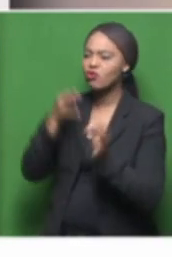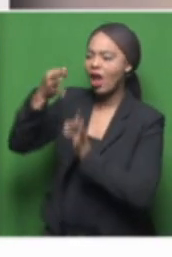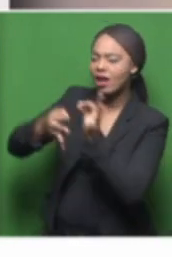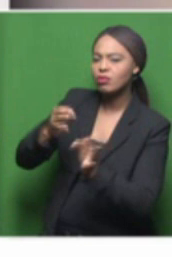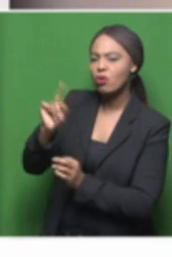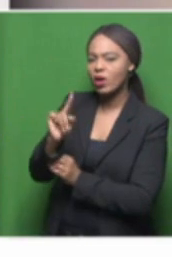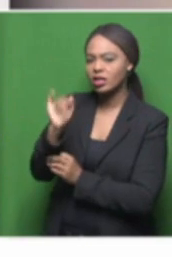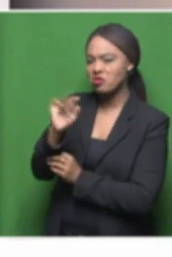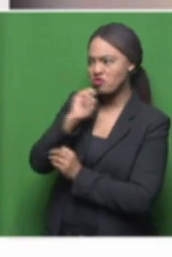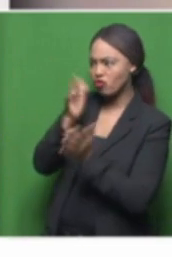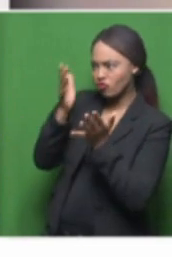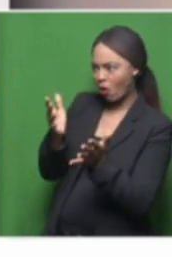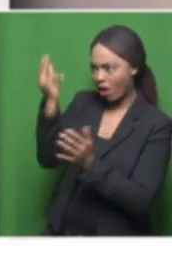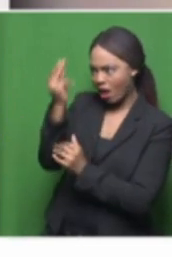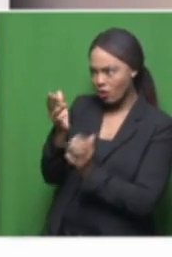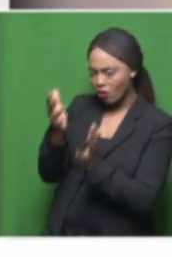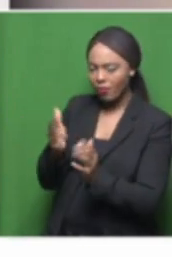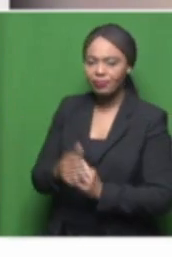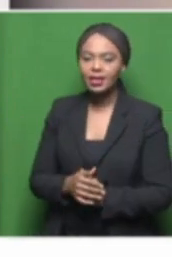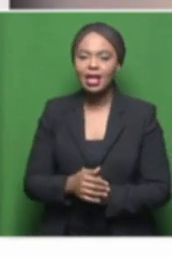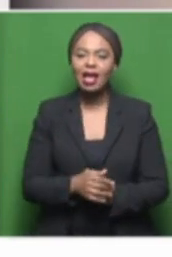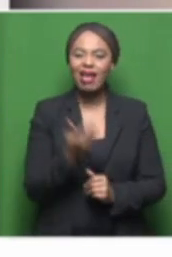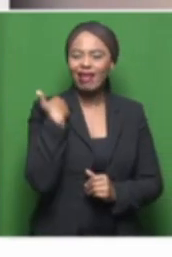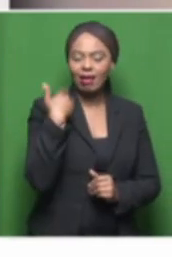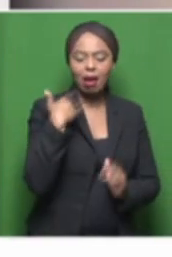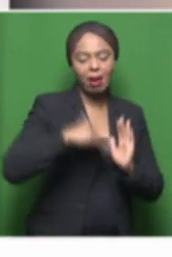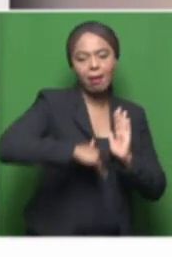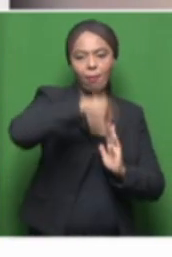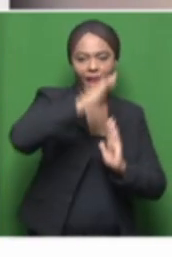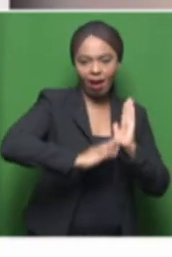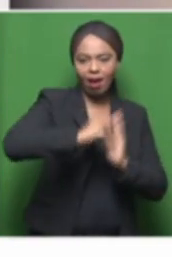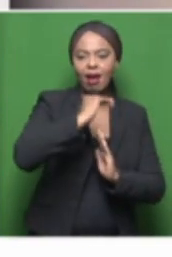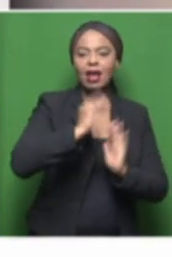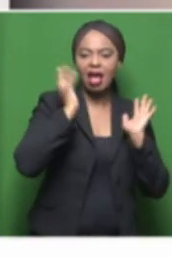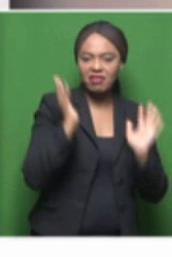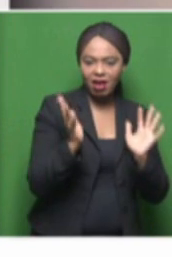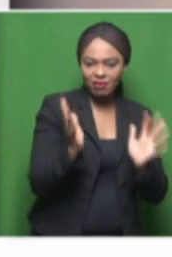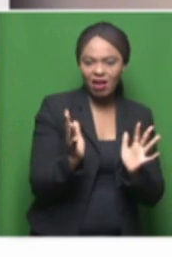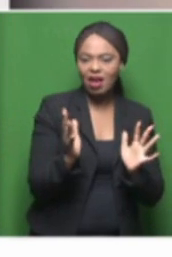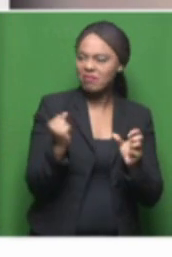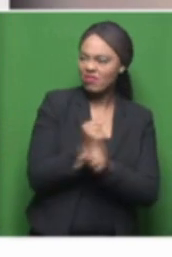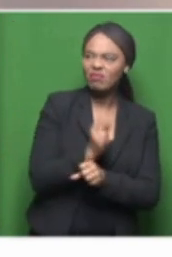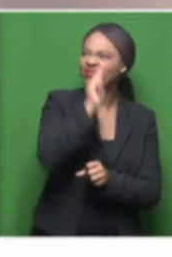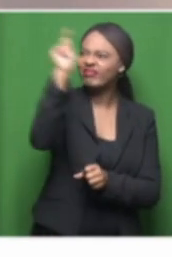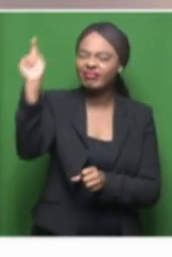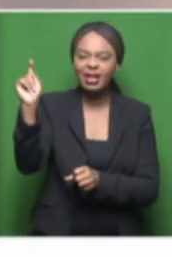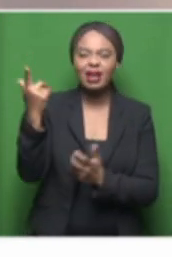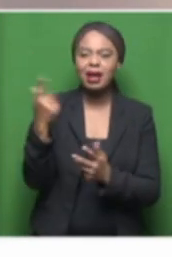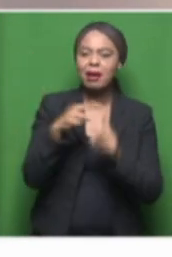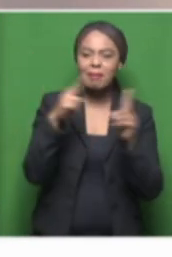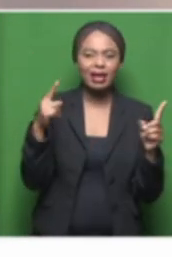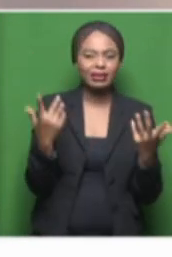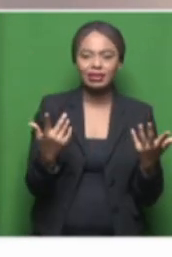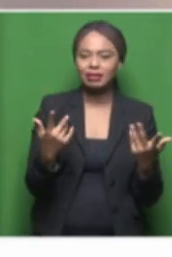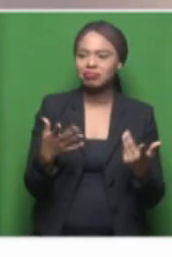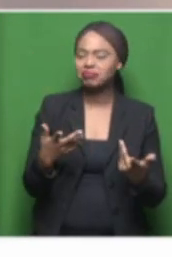Actually, um, a while back I was painting as well, you know, like most artists. Yeah. But, um, I found myself unemployed and I couldn't